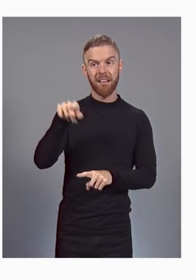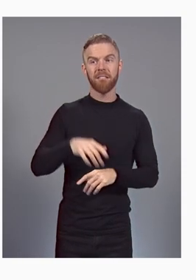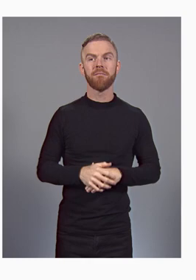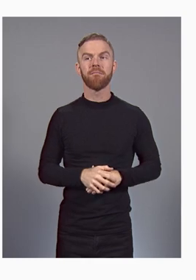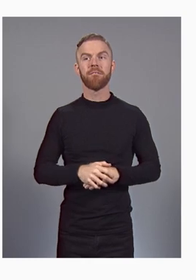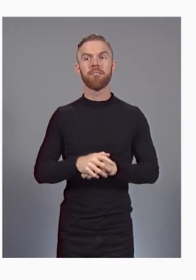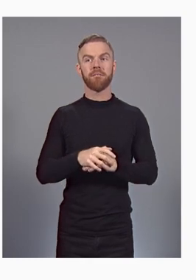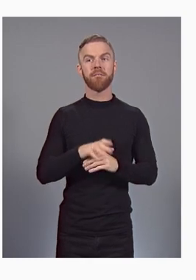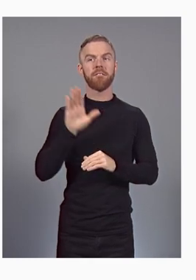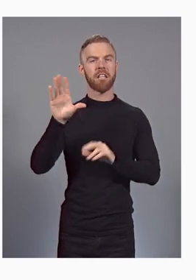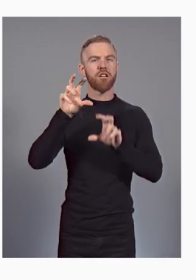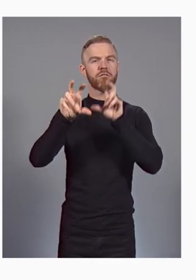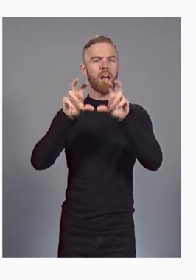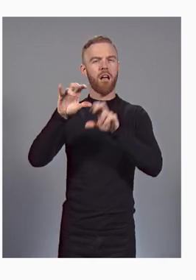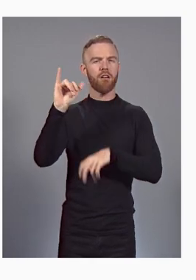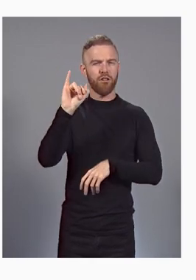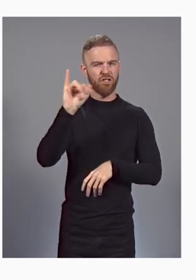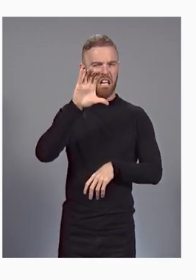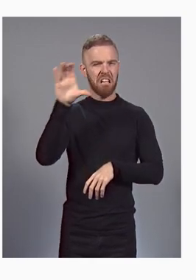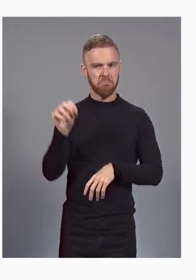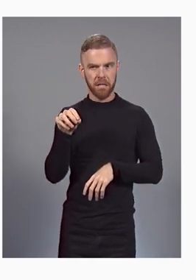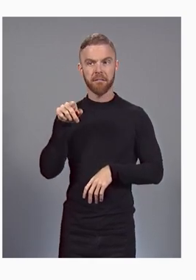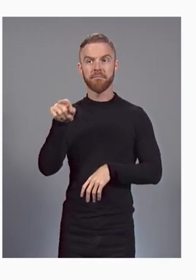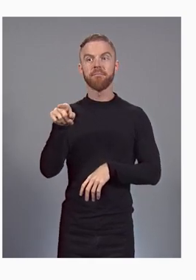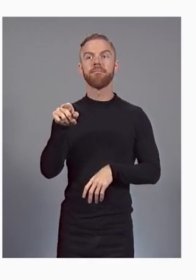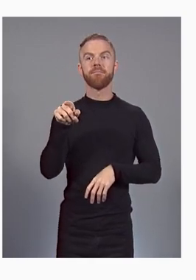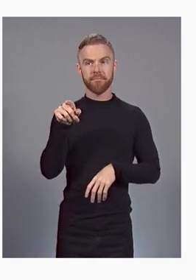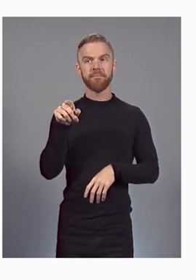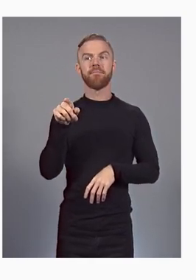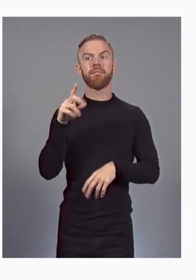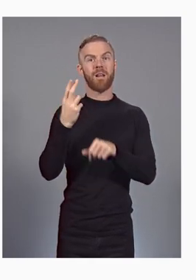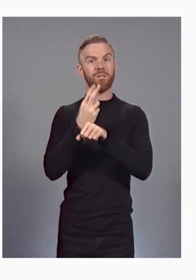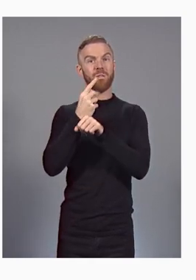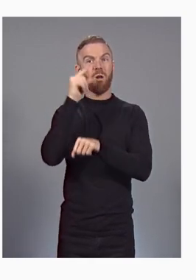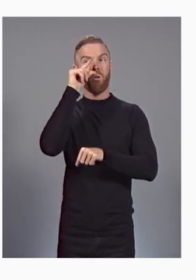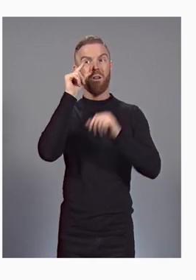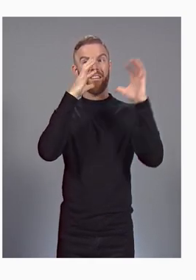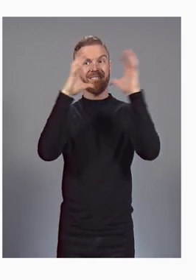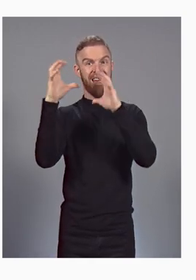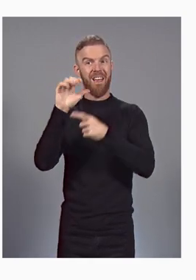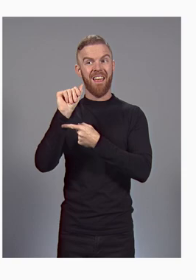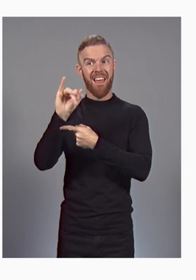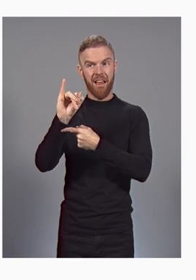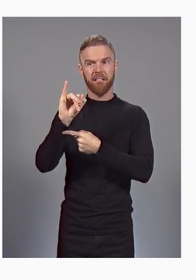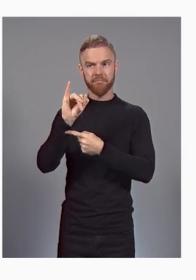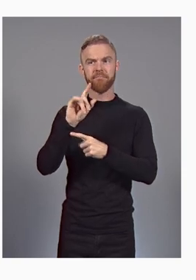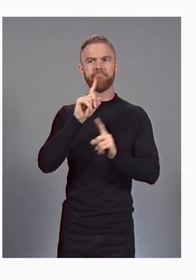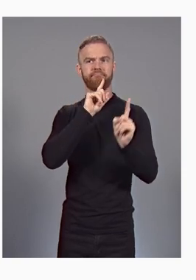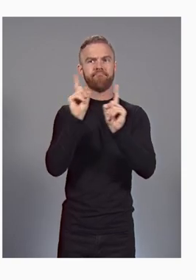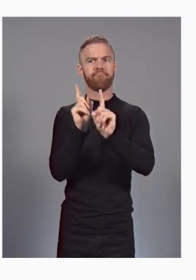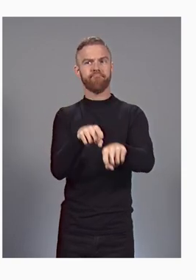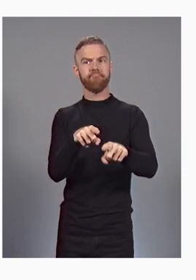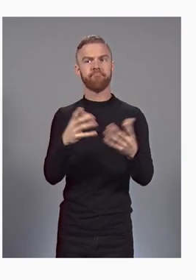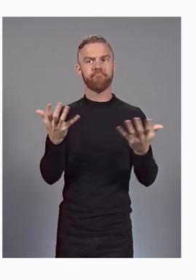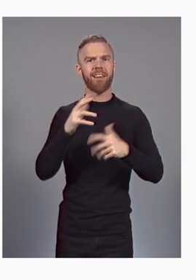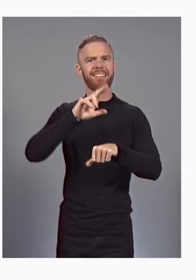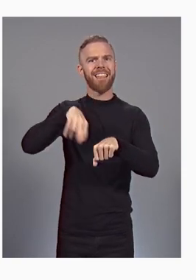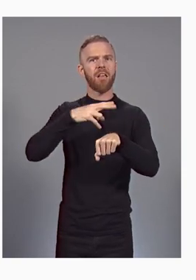is collaborating with Google Cloud to use AI to respond to natural disasters quickly and thoroughly.